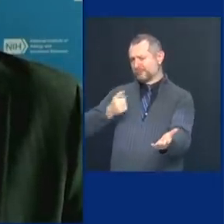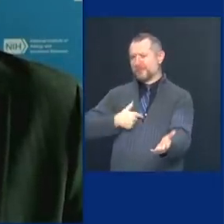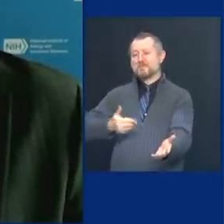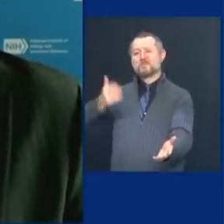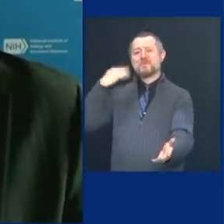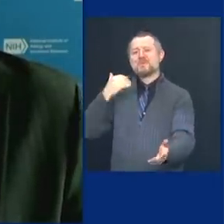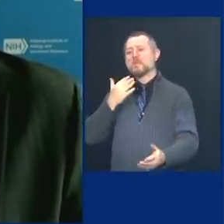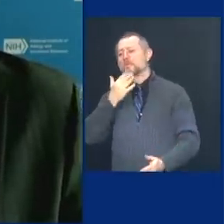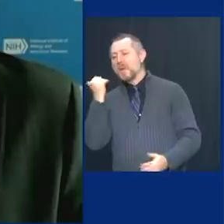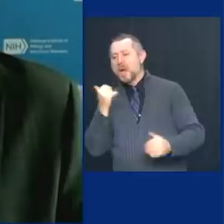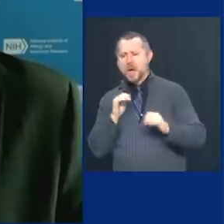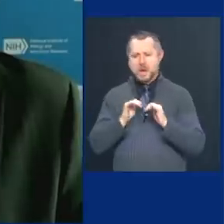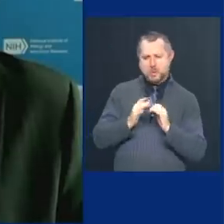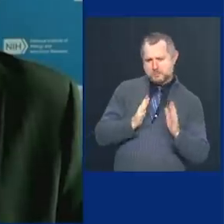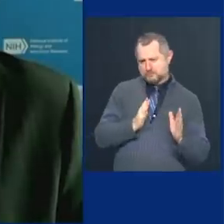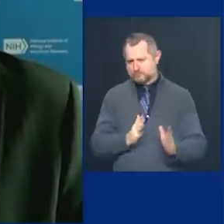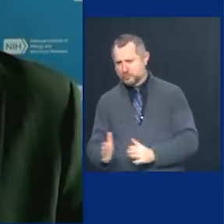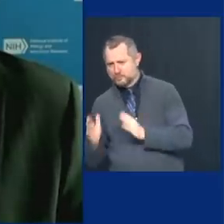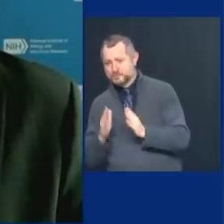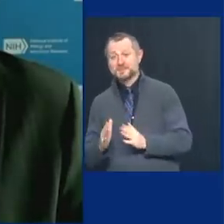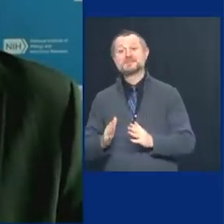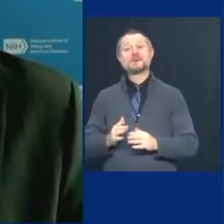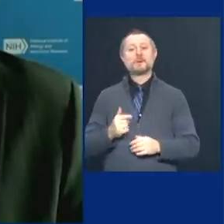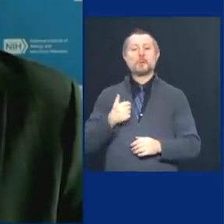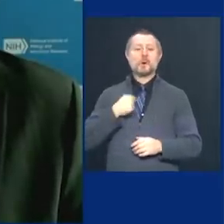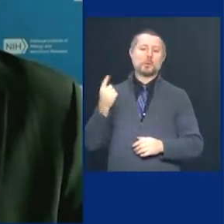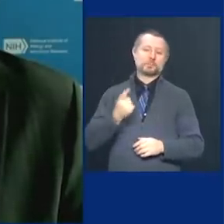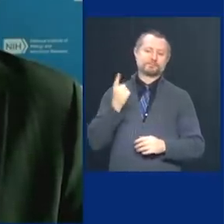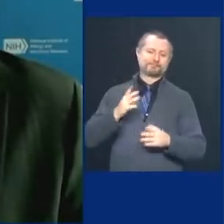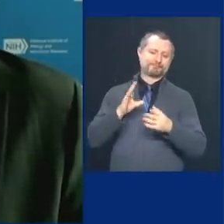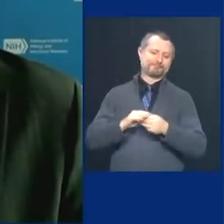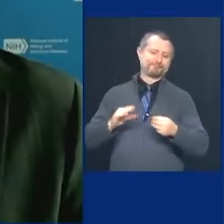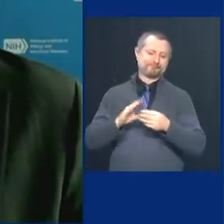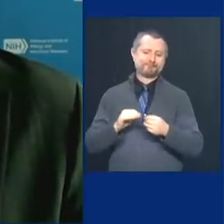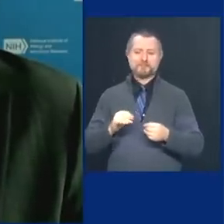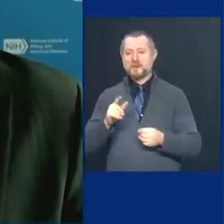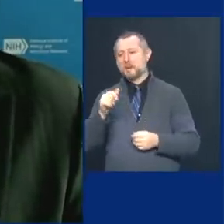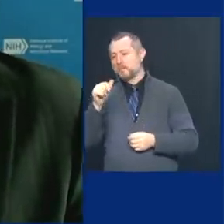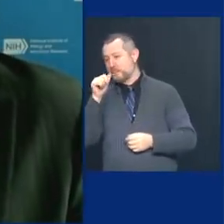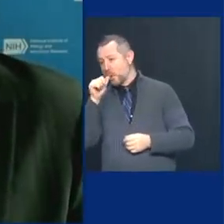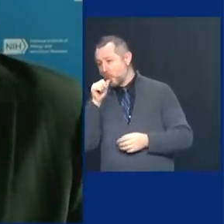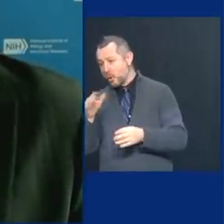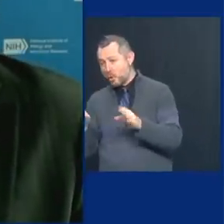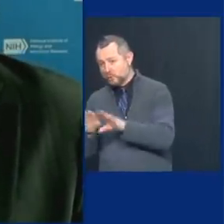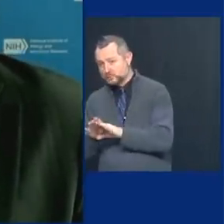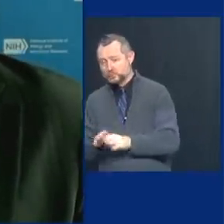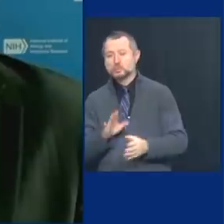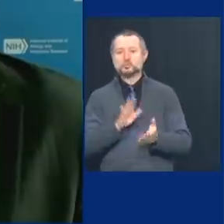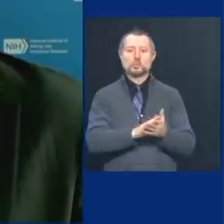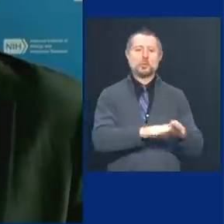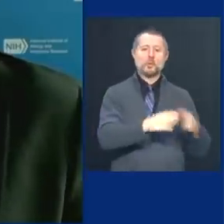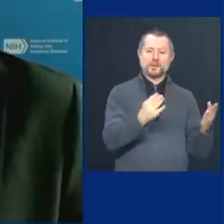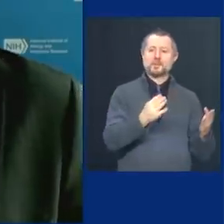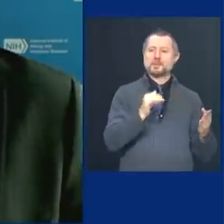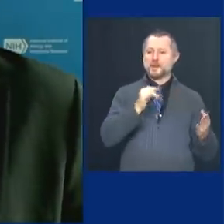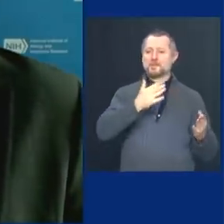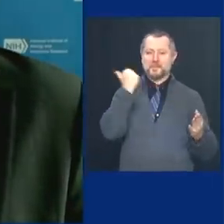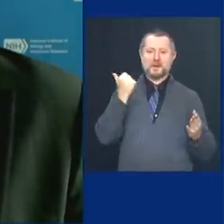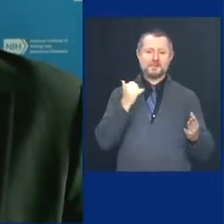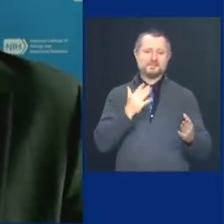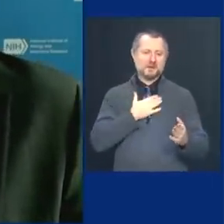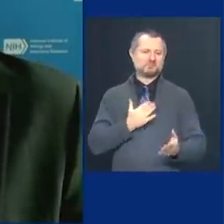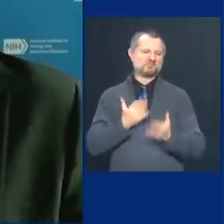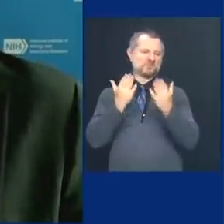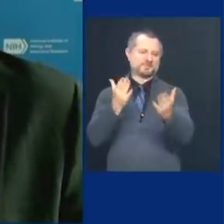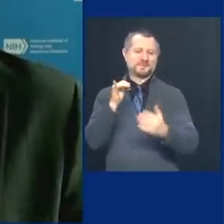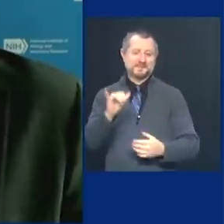strategy would be, we would say something like, you know, close the bars, keep the schools open is the best thing to do. So long